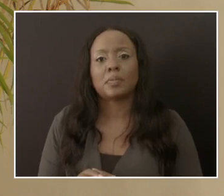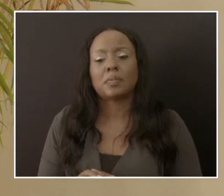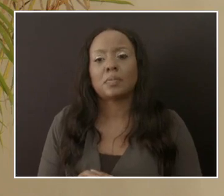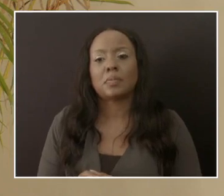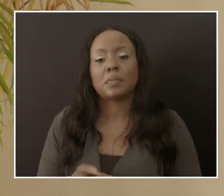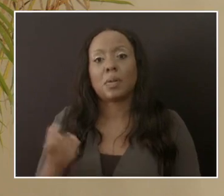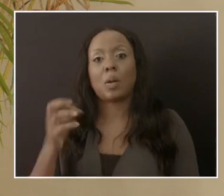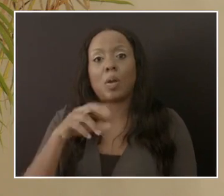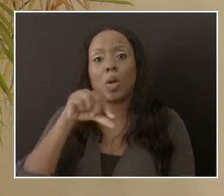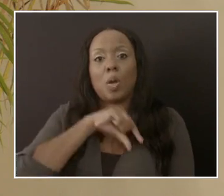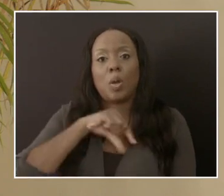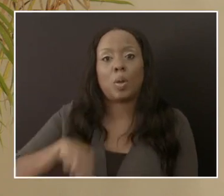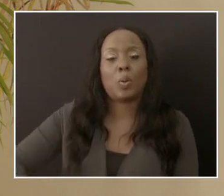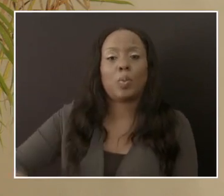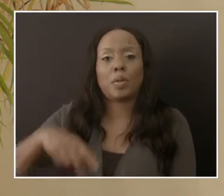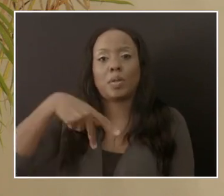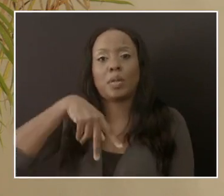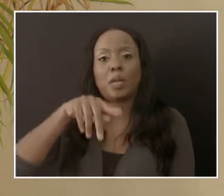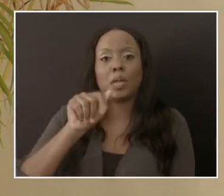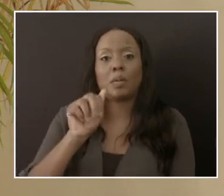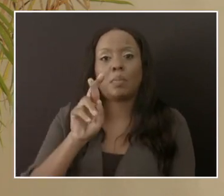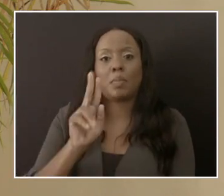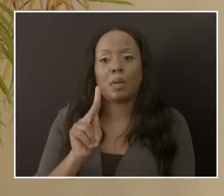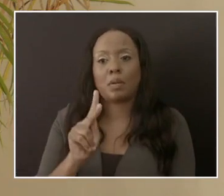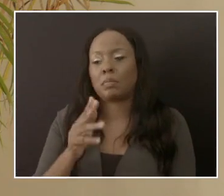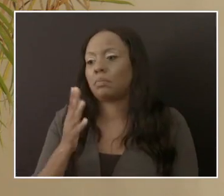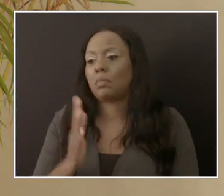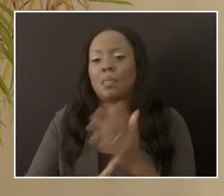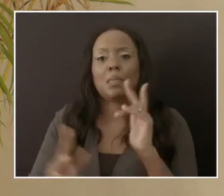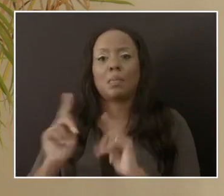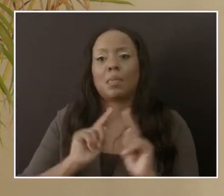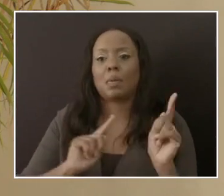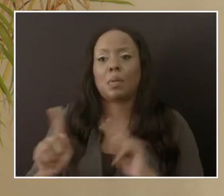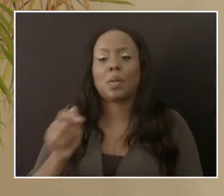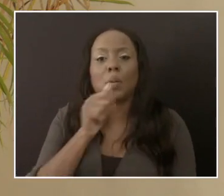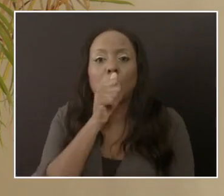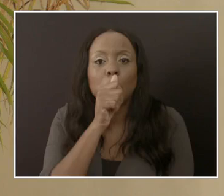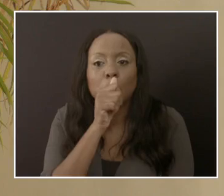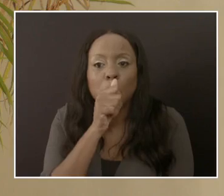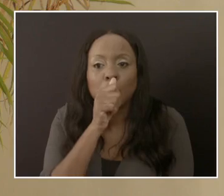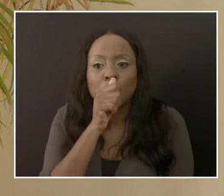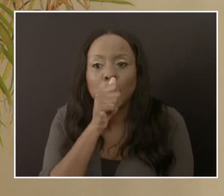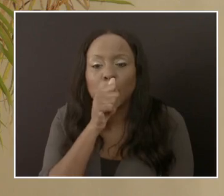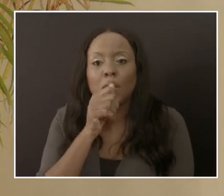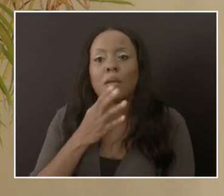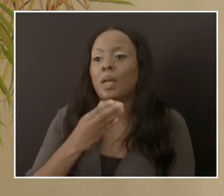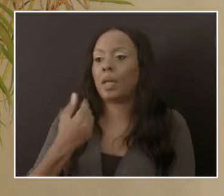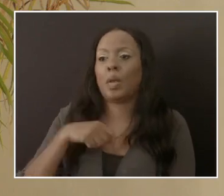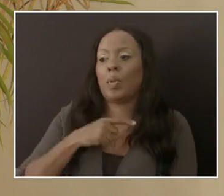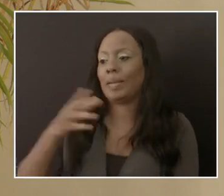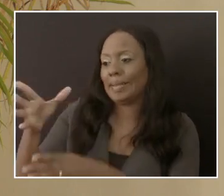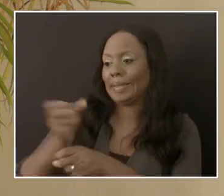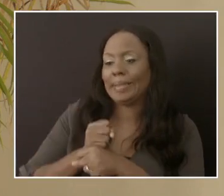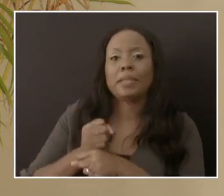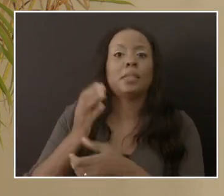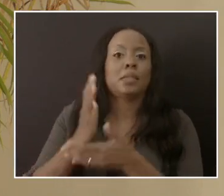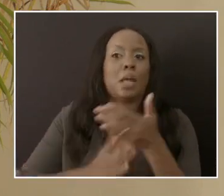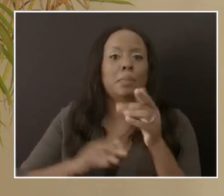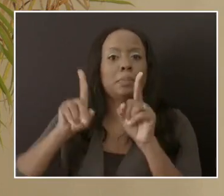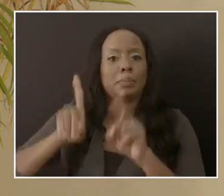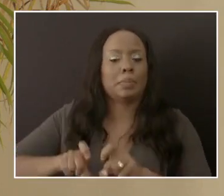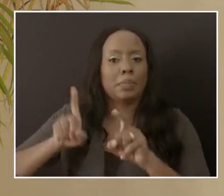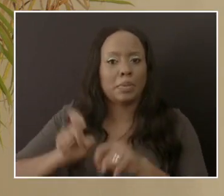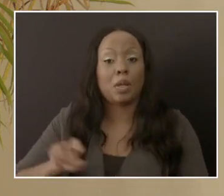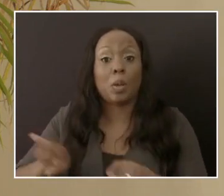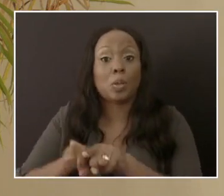Park testing site. And of course, some persons also go to private providers, and some of those samples come to us as well. And of course, the polyclinics who are also